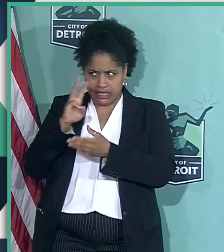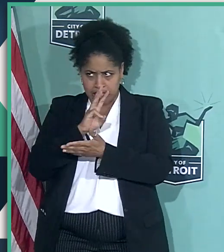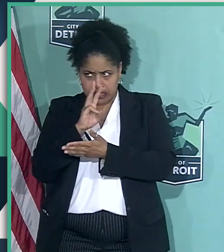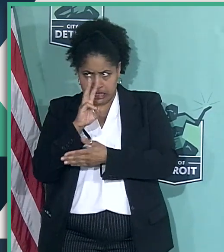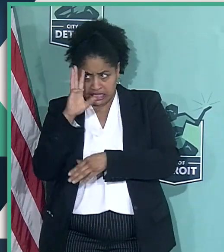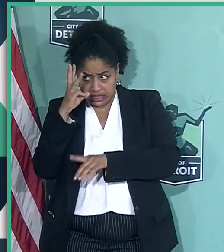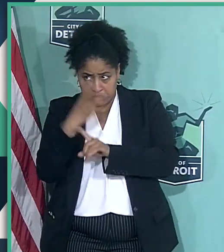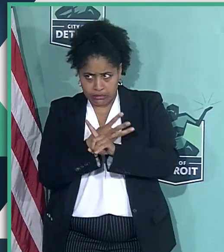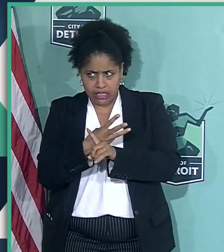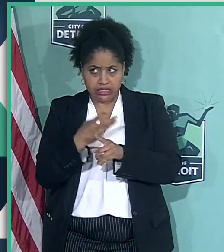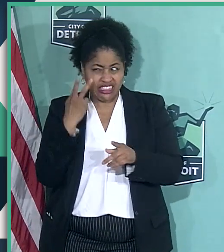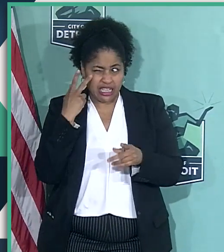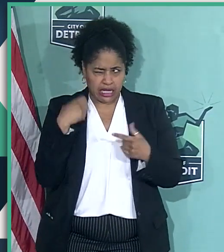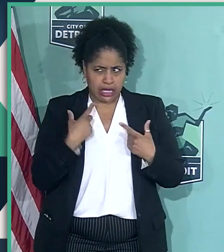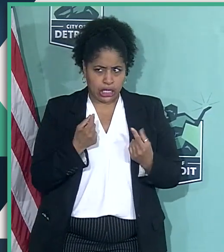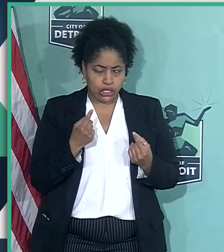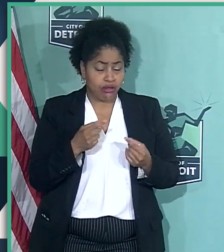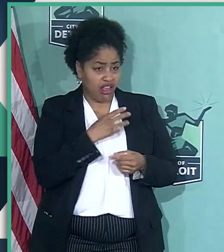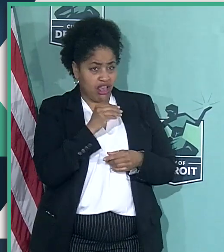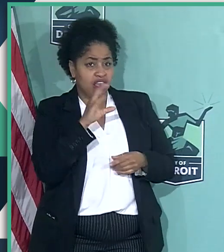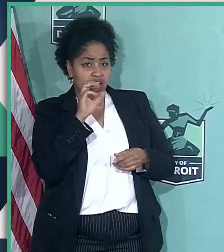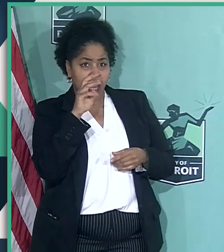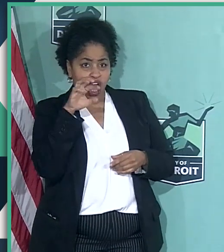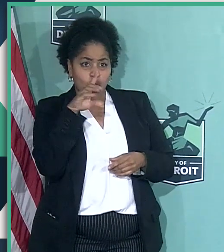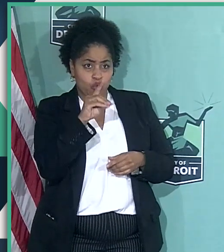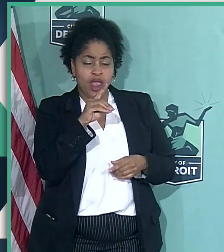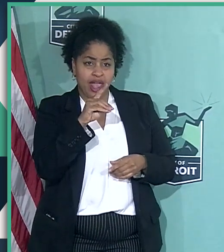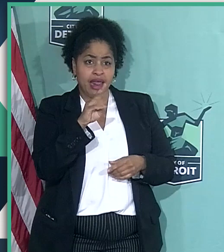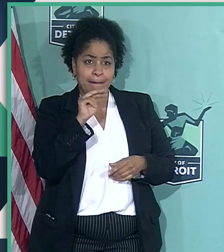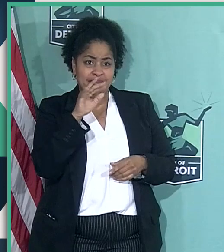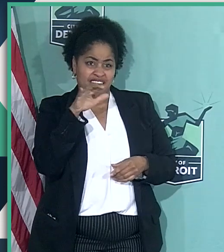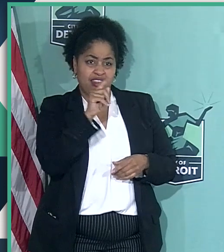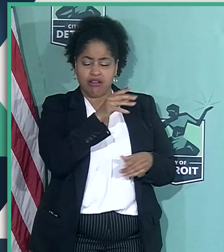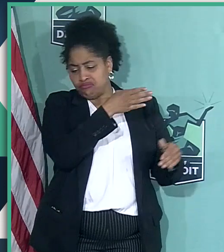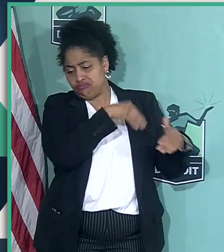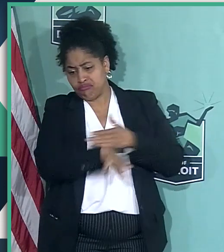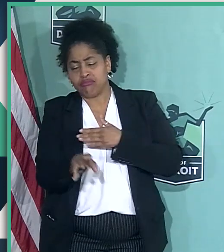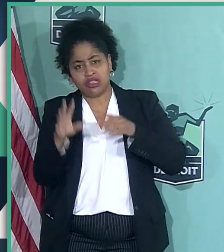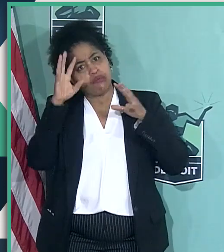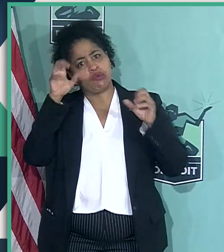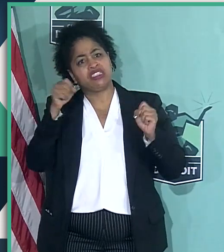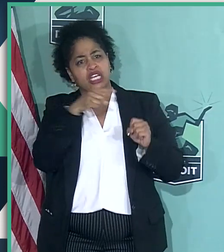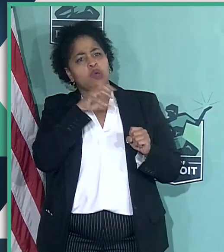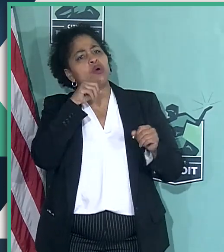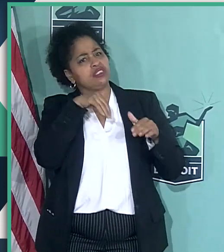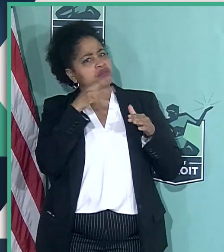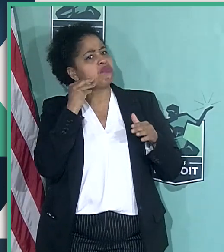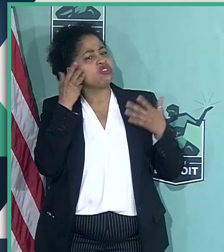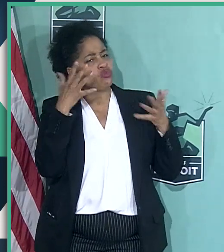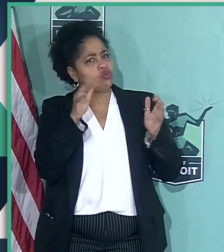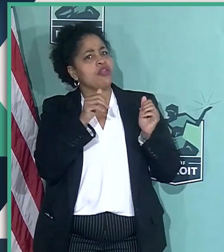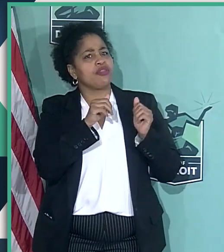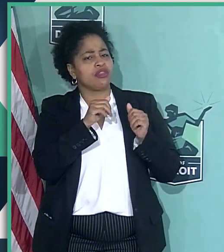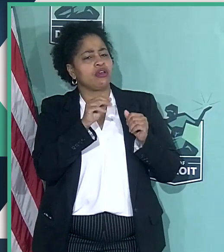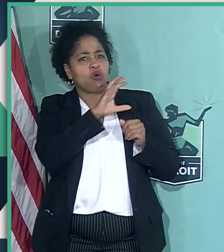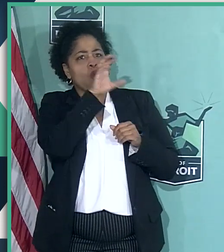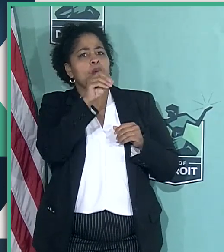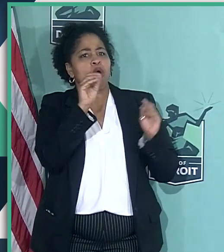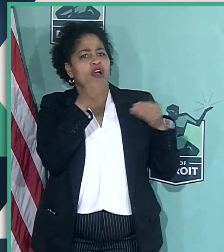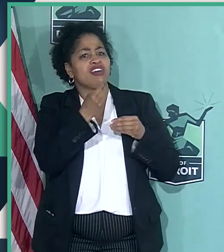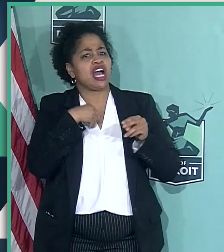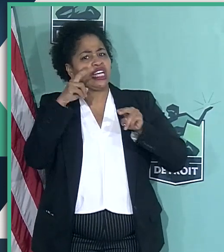And Conrad Mallett went in as the president. He had been in the corporate offices. And I sat with the leadership of that hospital.